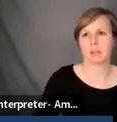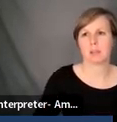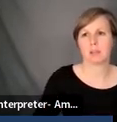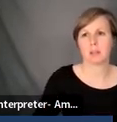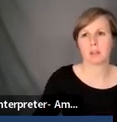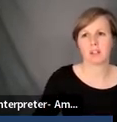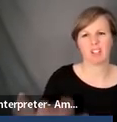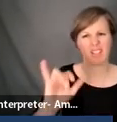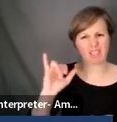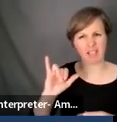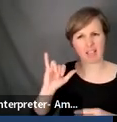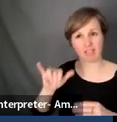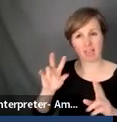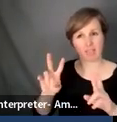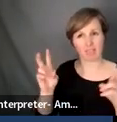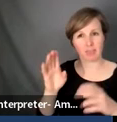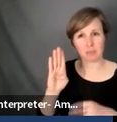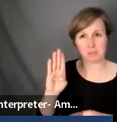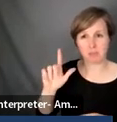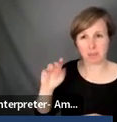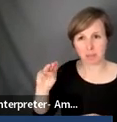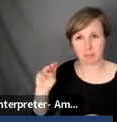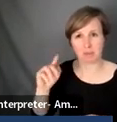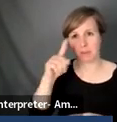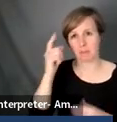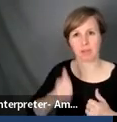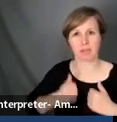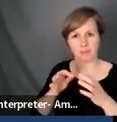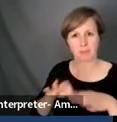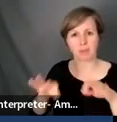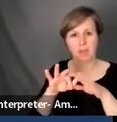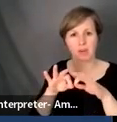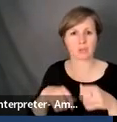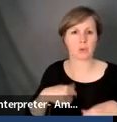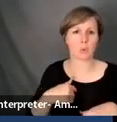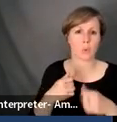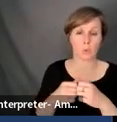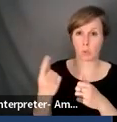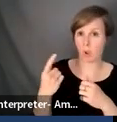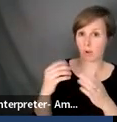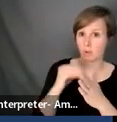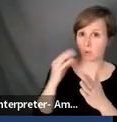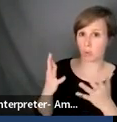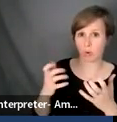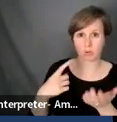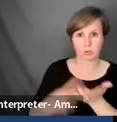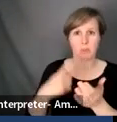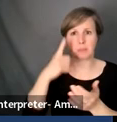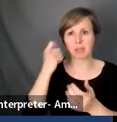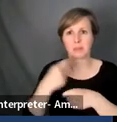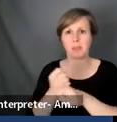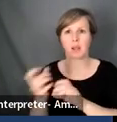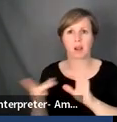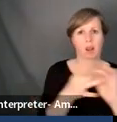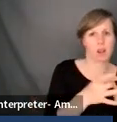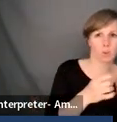Lives Matters was brought to my classroom, it was brought up by one of my students that wanted to discuss because that student made a connection with something that